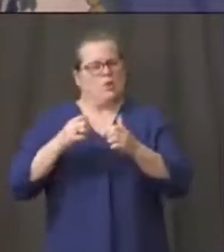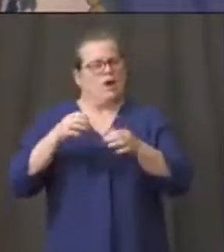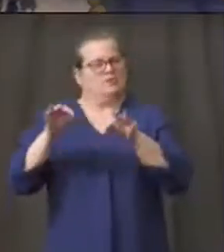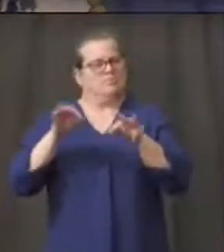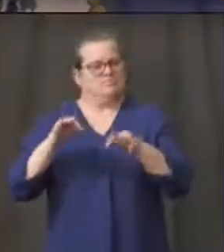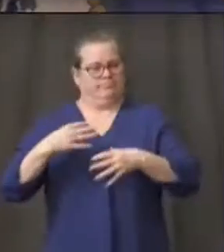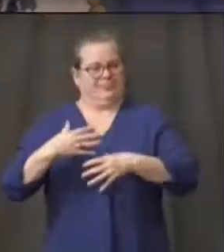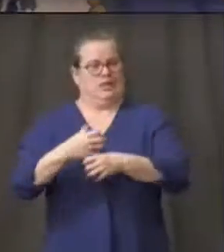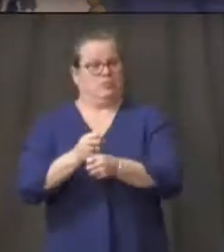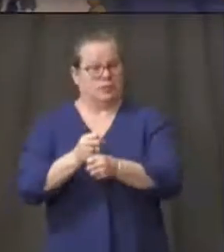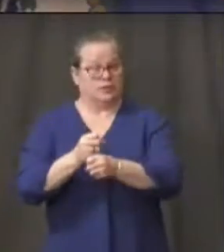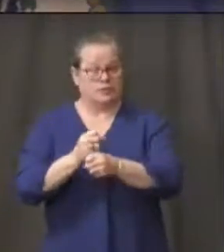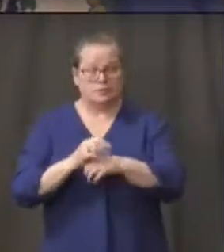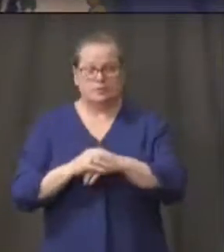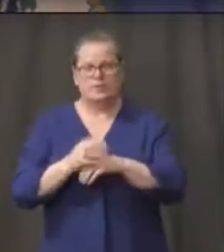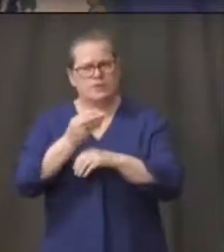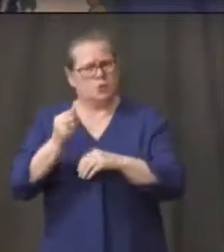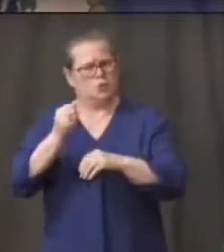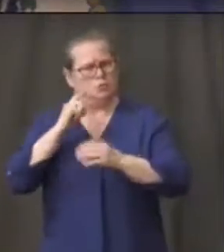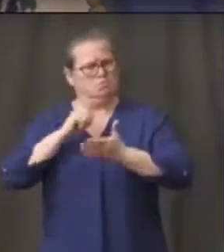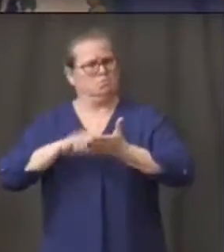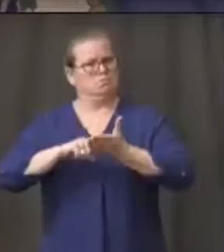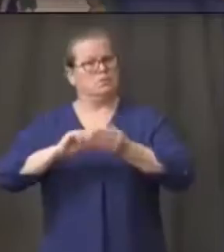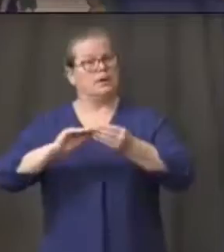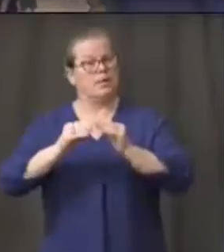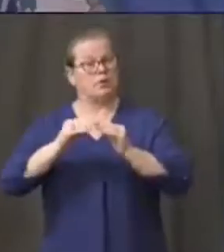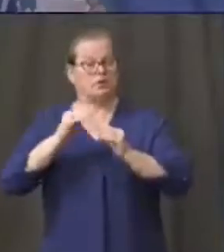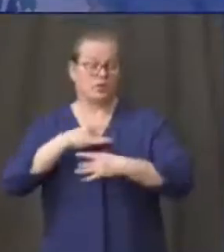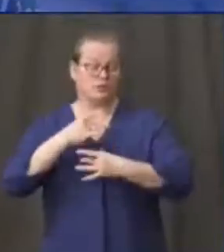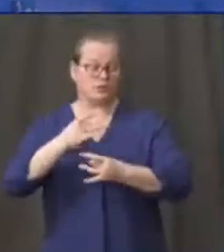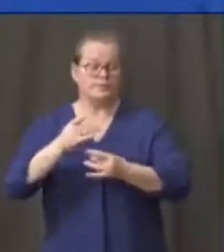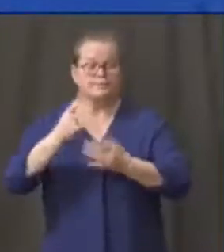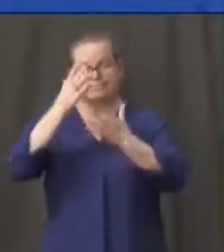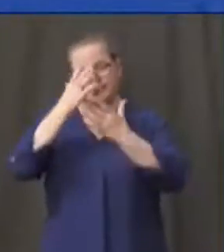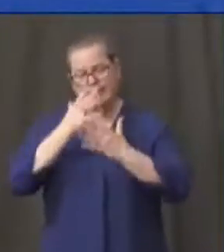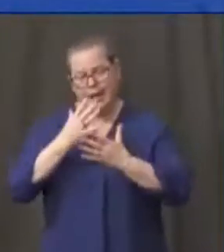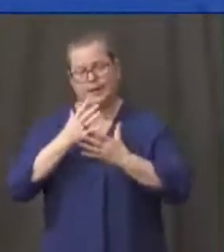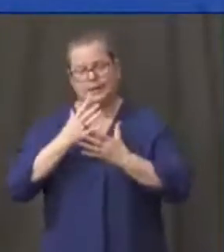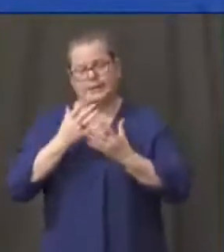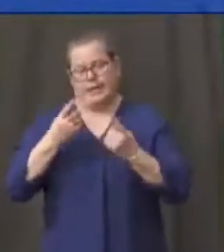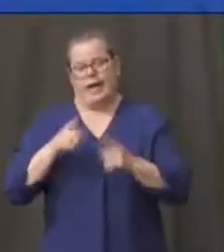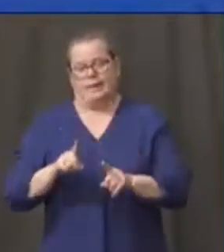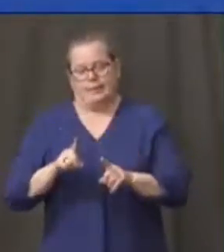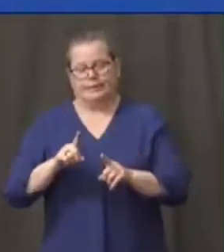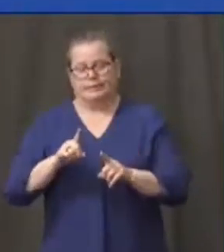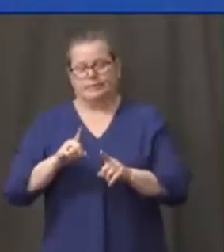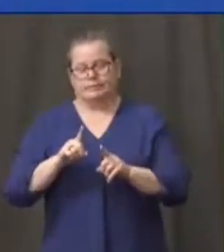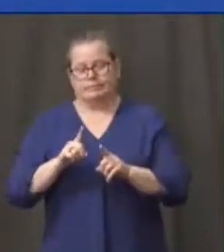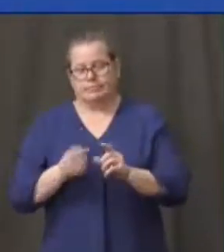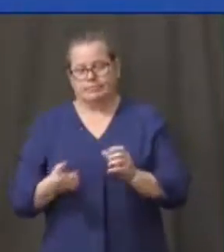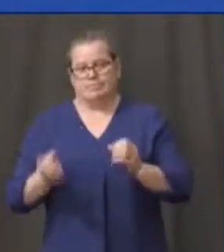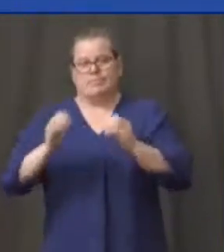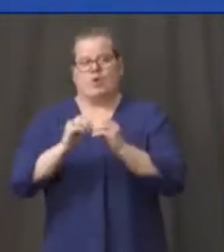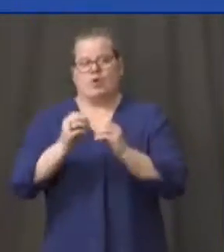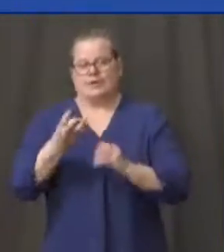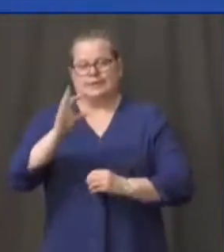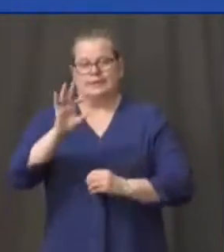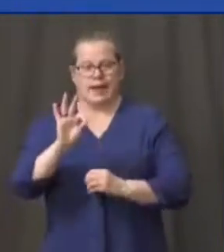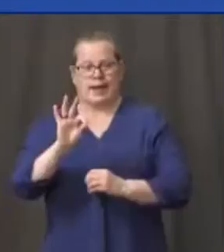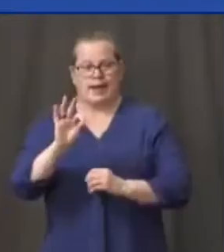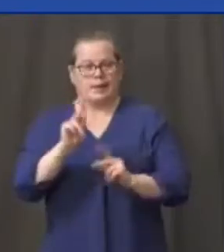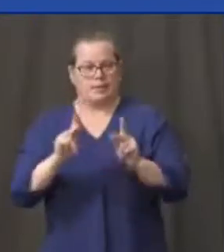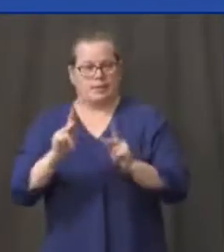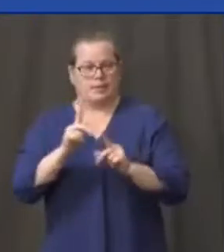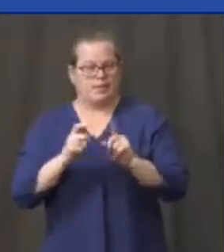things here are interesting. Sadly, another 69 members of our Connecticut family are no longer with us. And